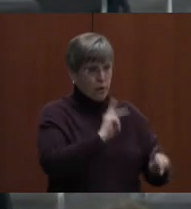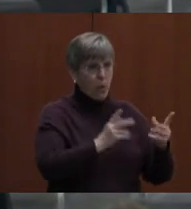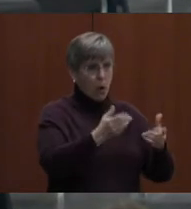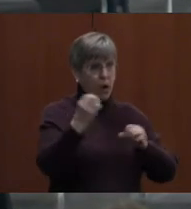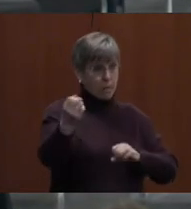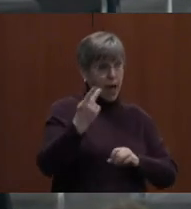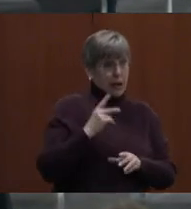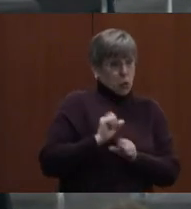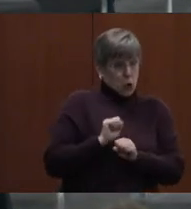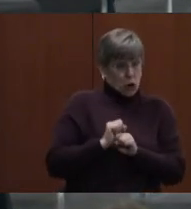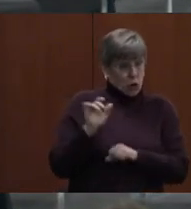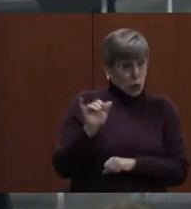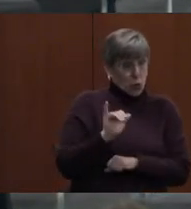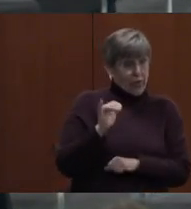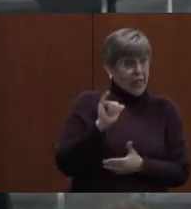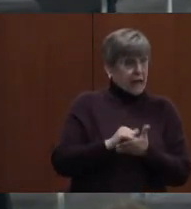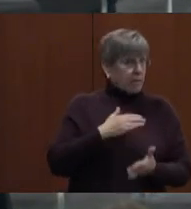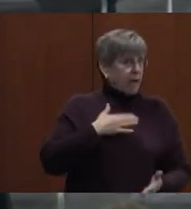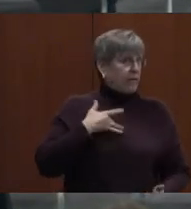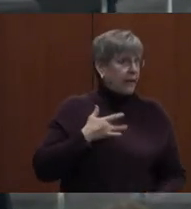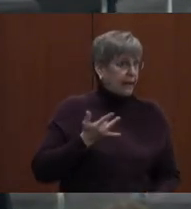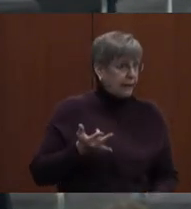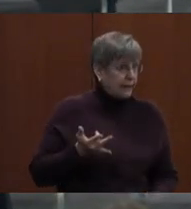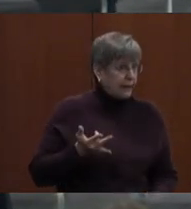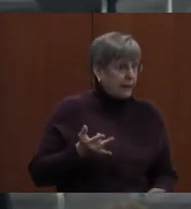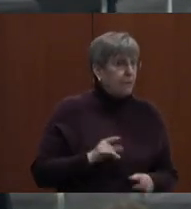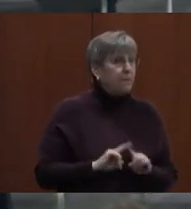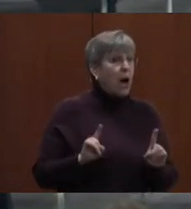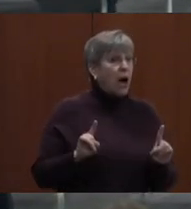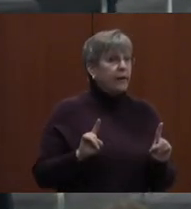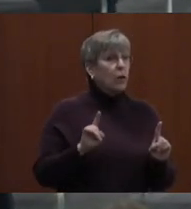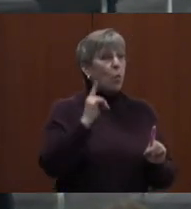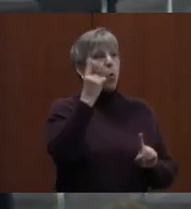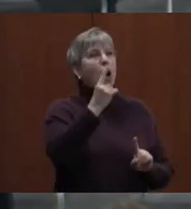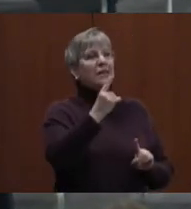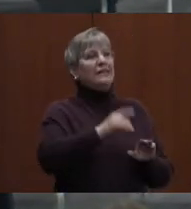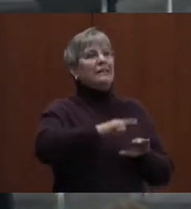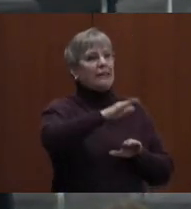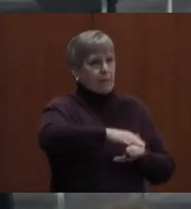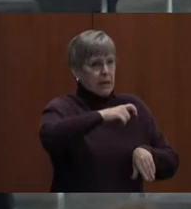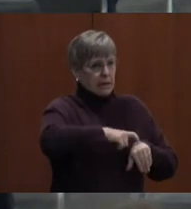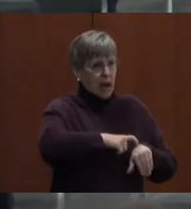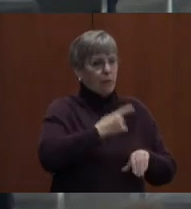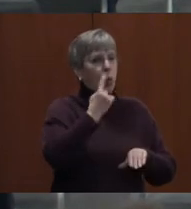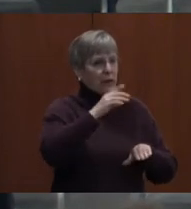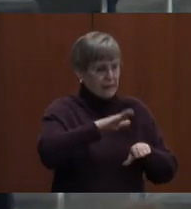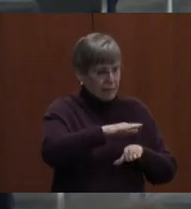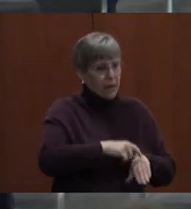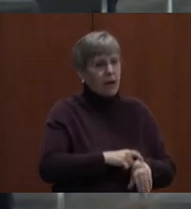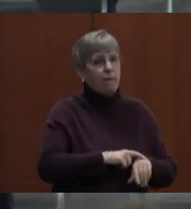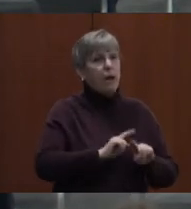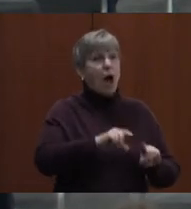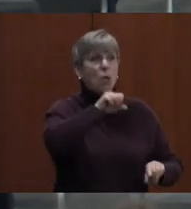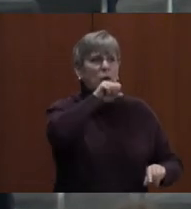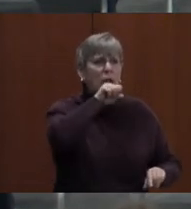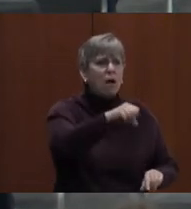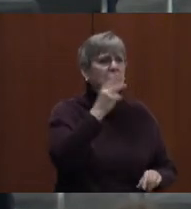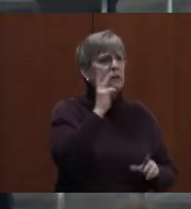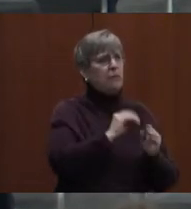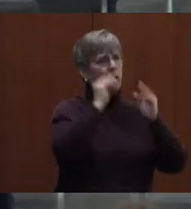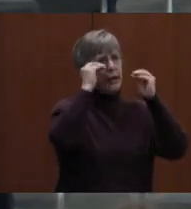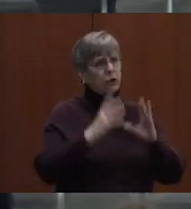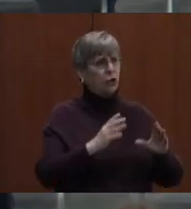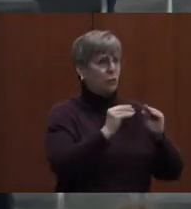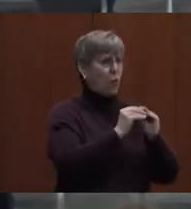work. That's just my feeling. But one step at a time. But, yes, I would love to see more teachers